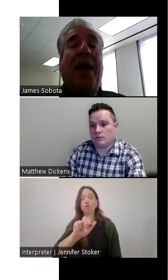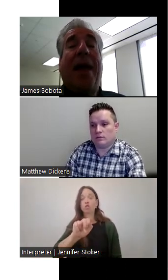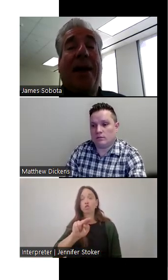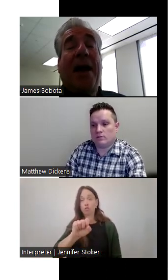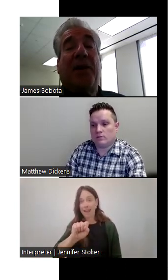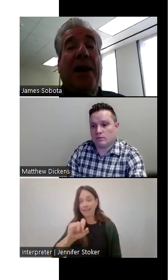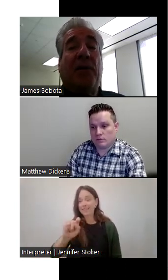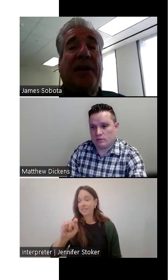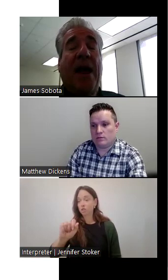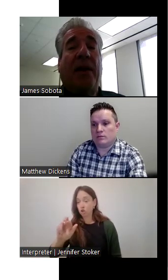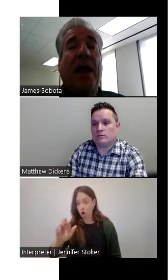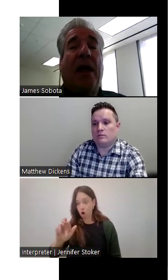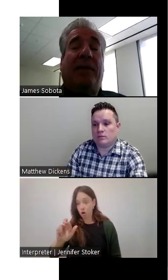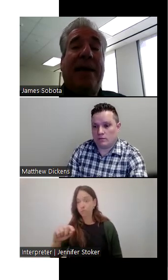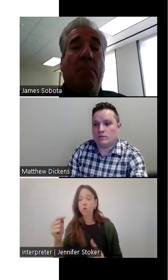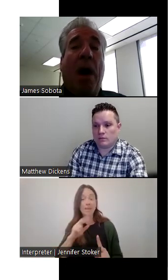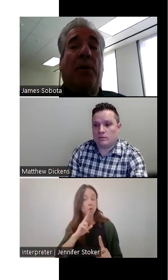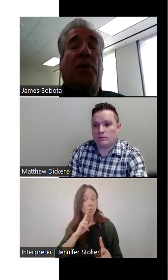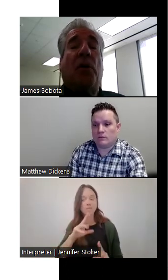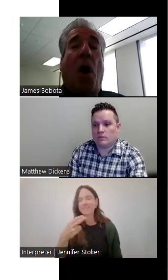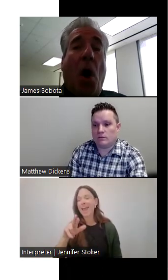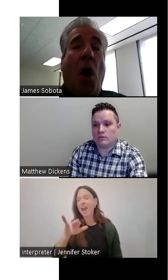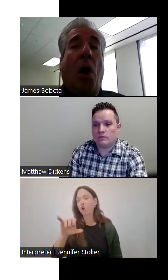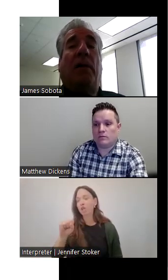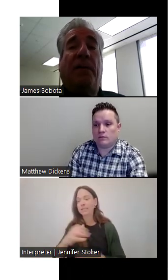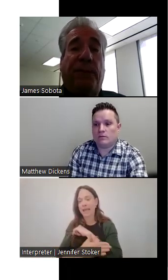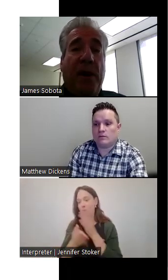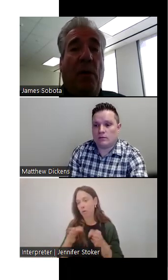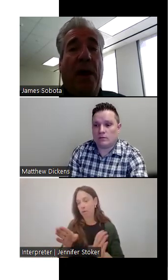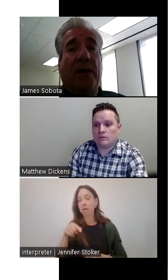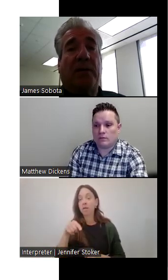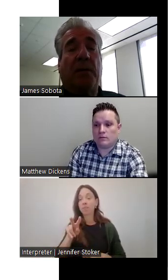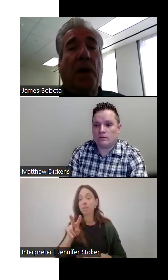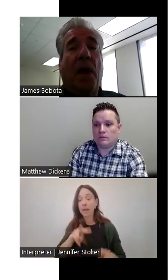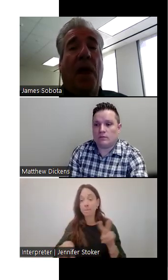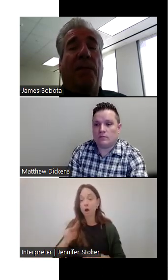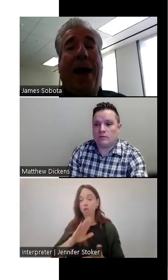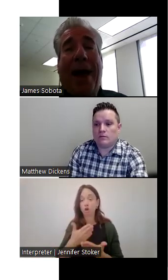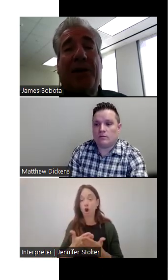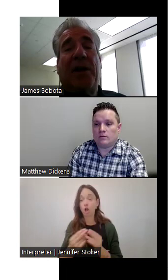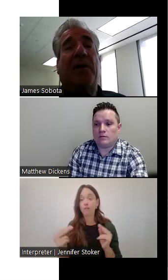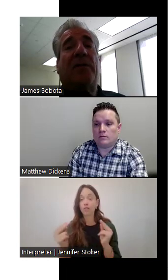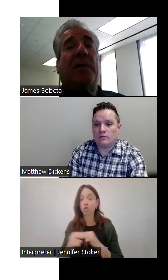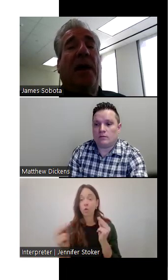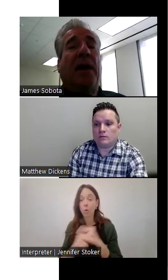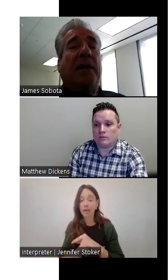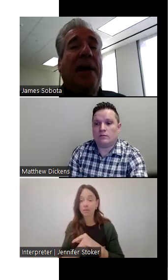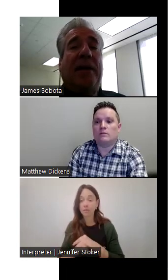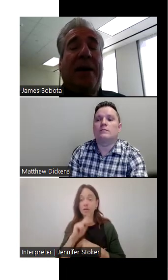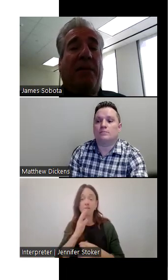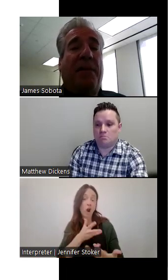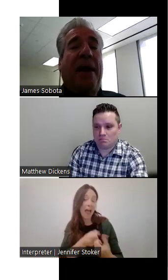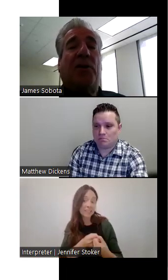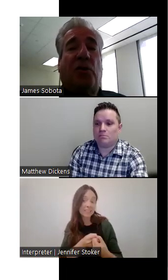Houston and actually in Harris County, they monitor all of the freeways for accidents, uh,